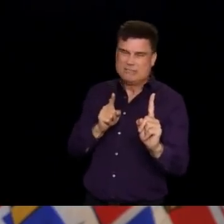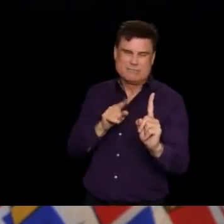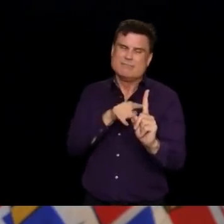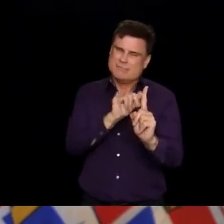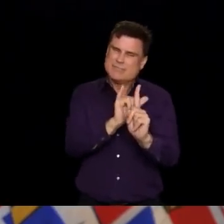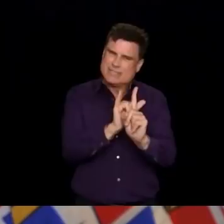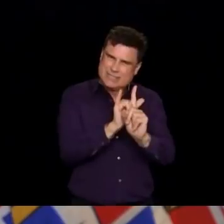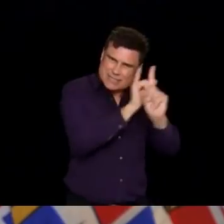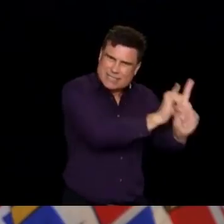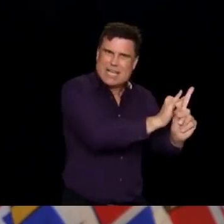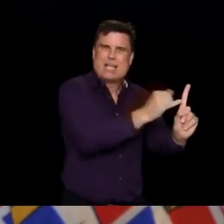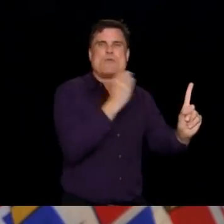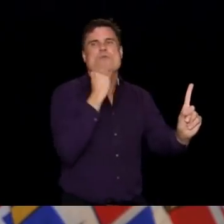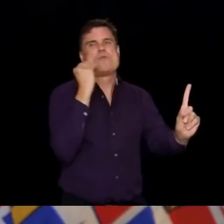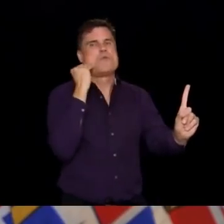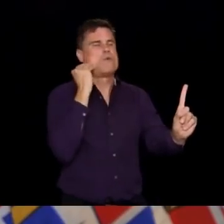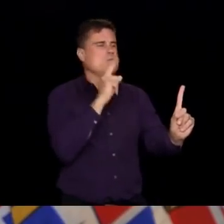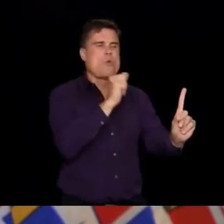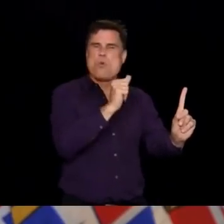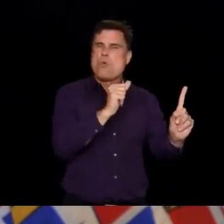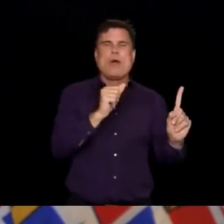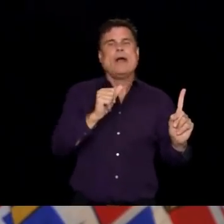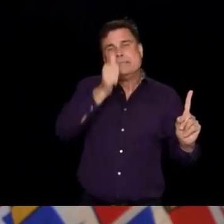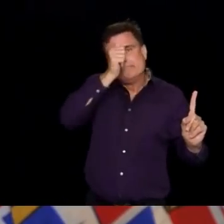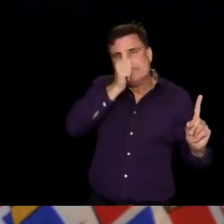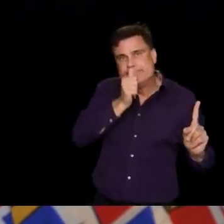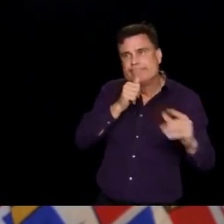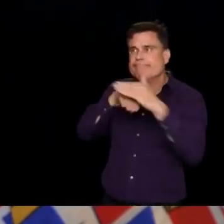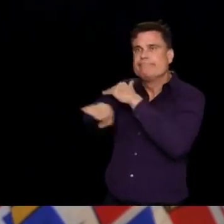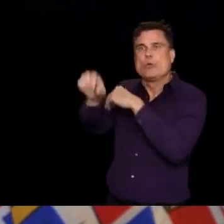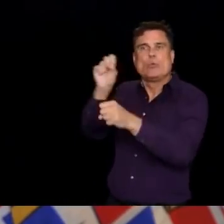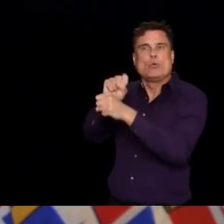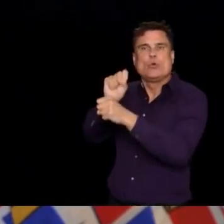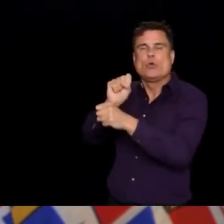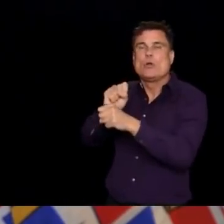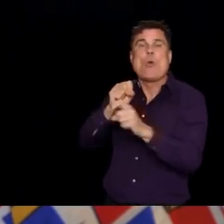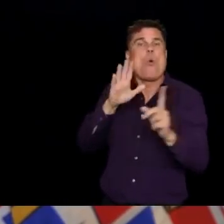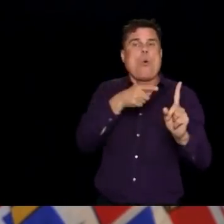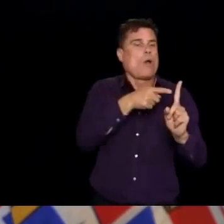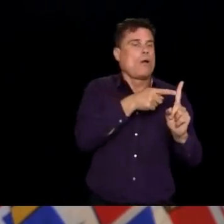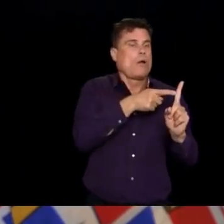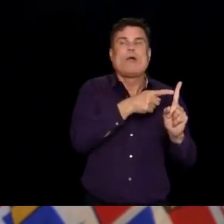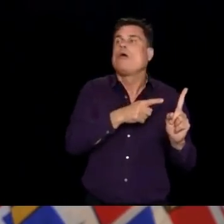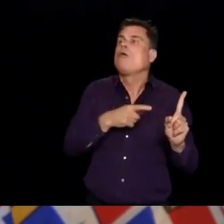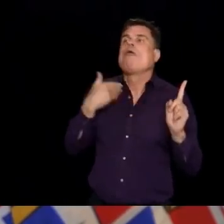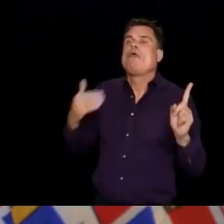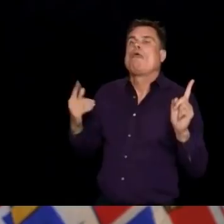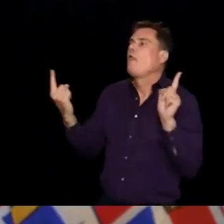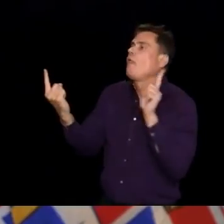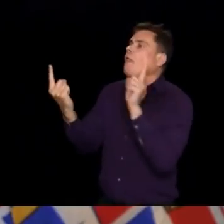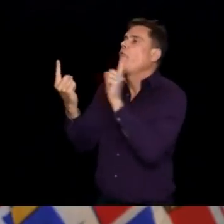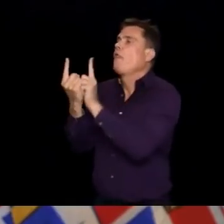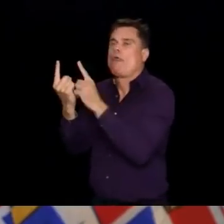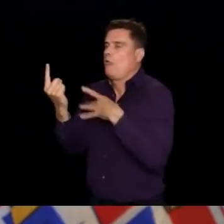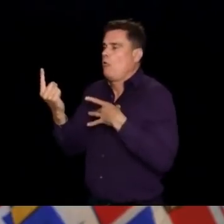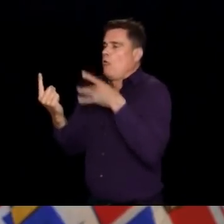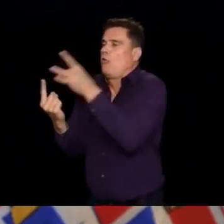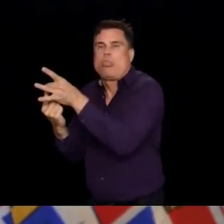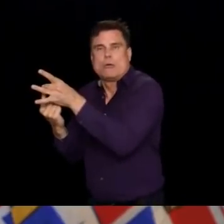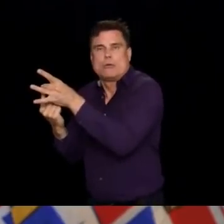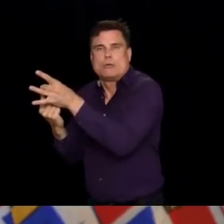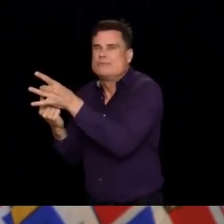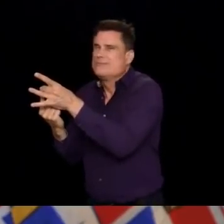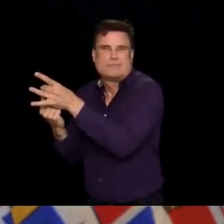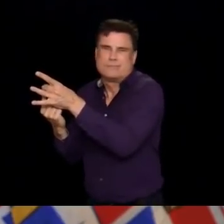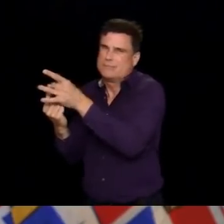not go into work. And then, all of those hybrid measures that we have put in place for the coming months to a year, until